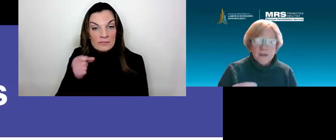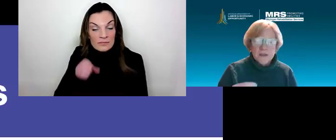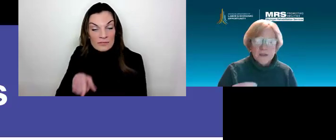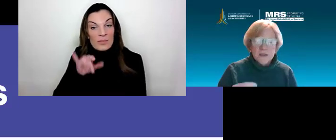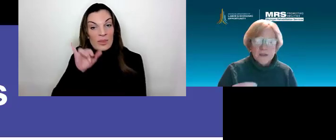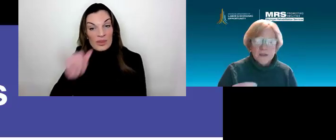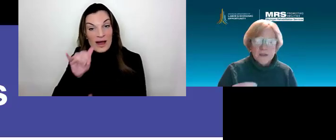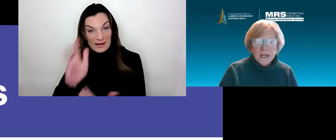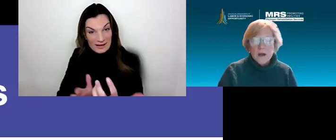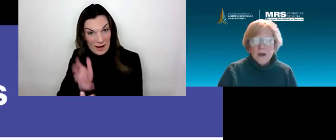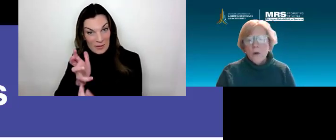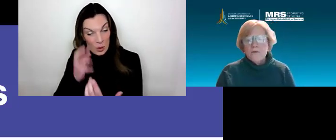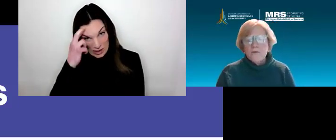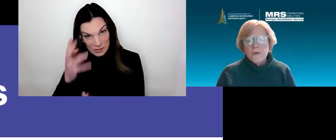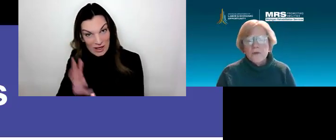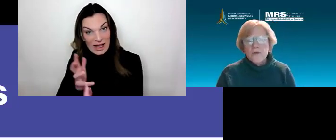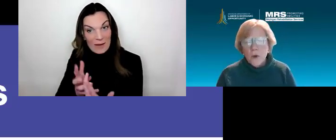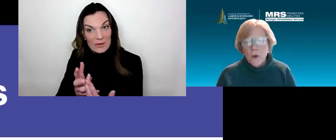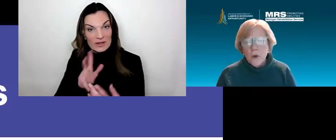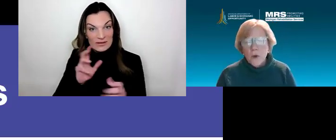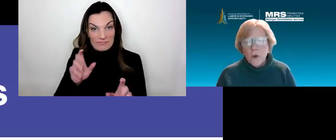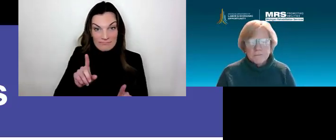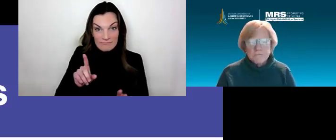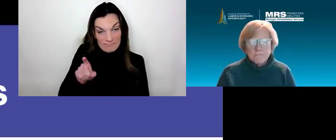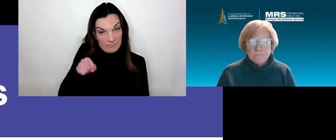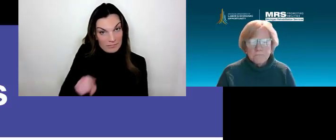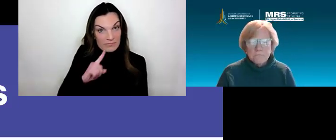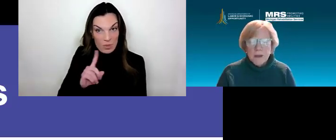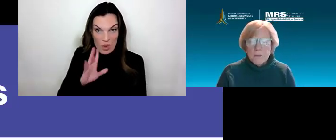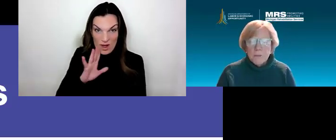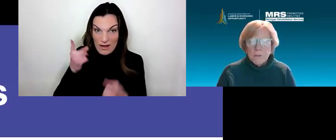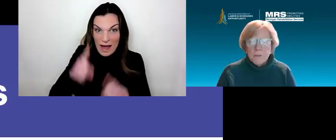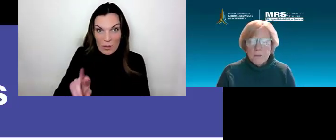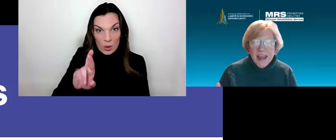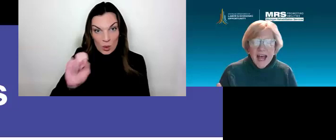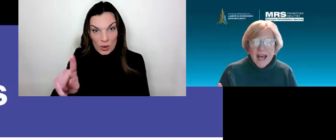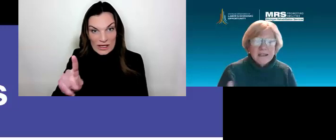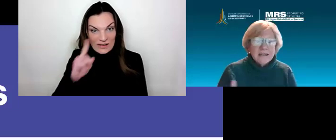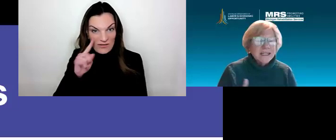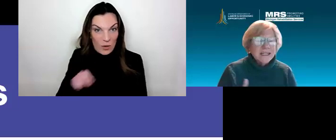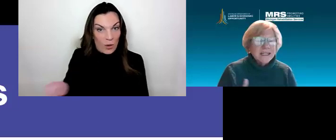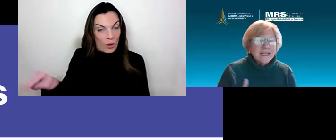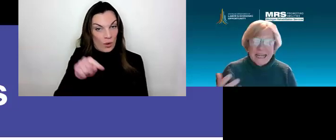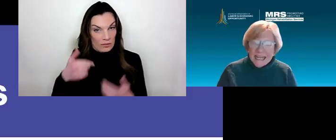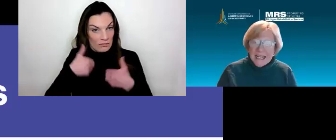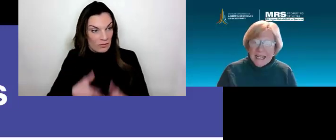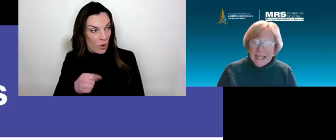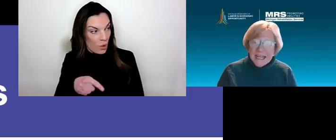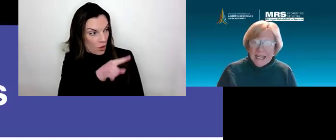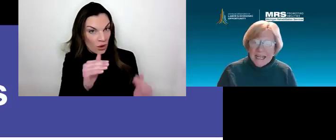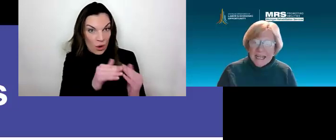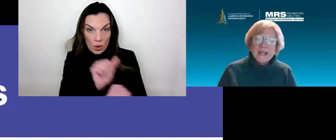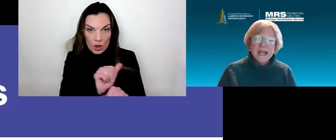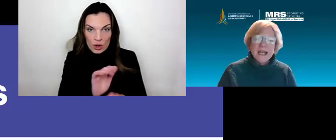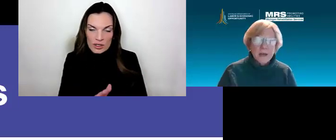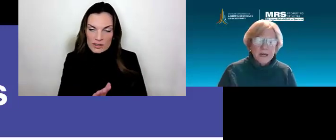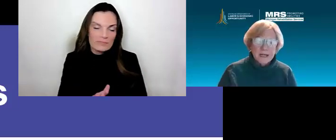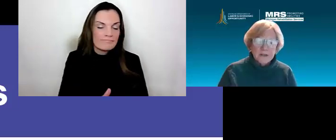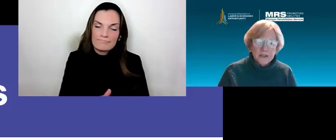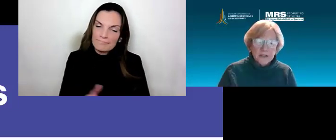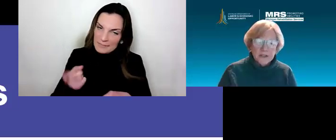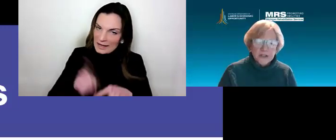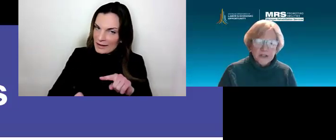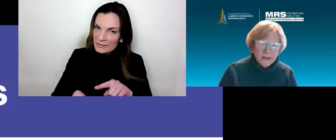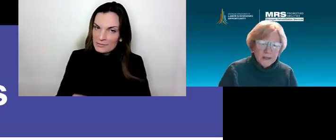employee with a disability or for their co-workers. But other than that, anything could be an